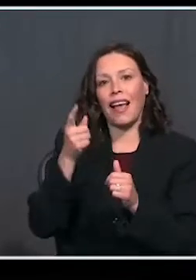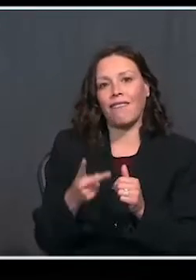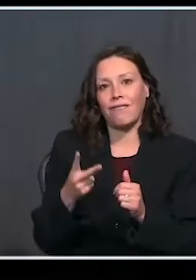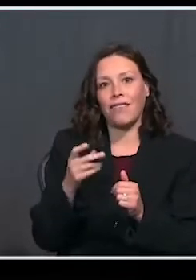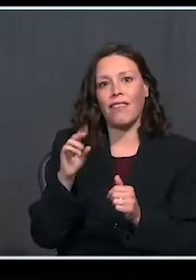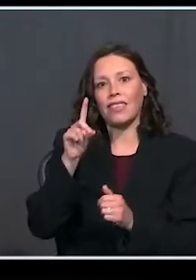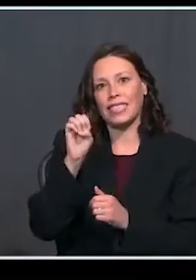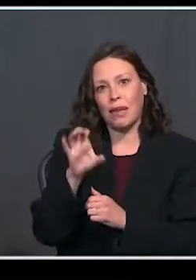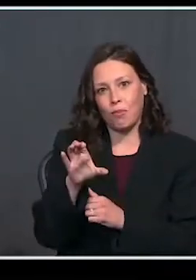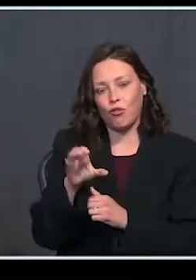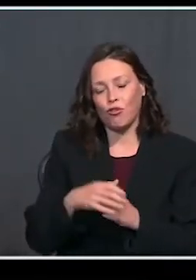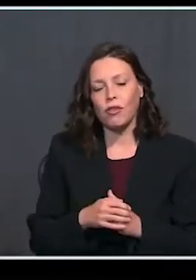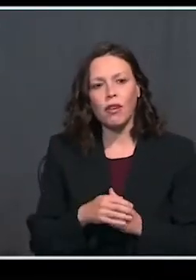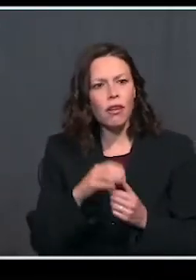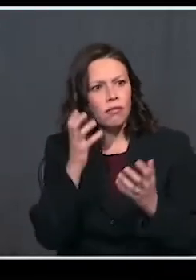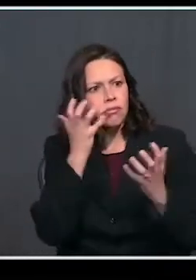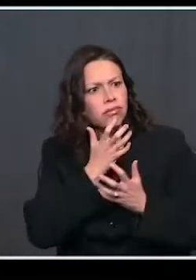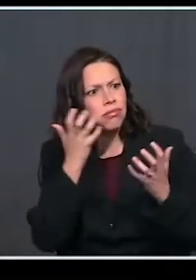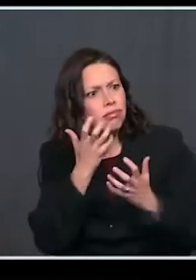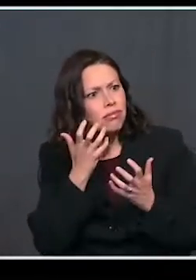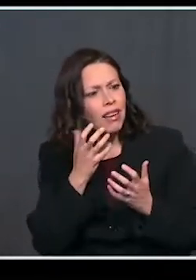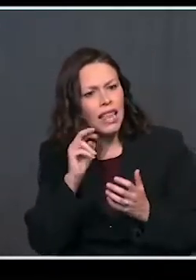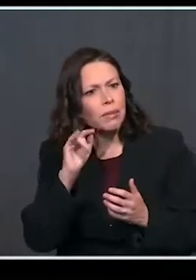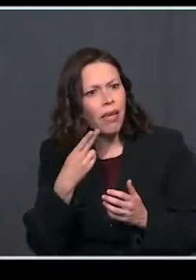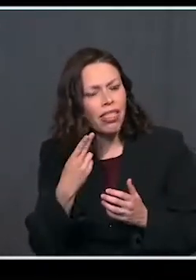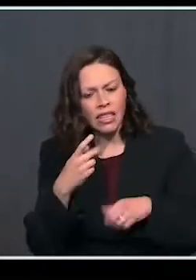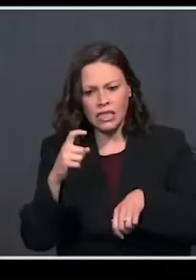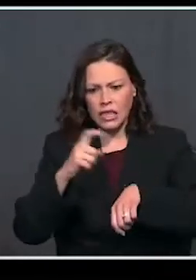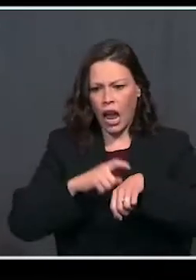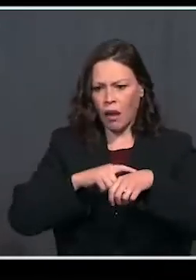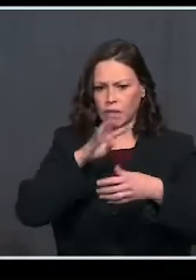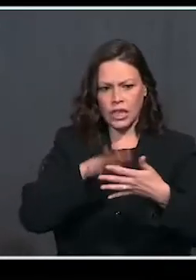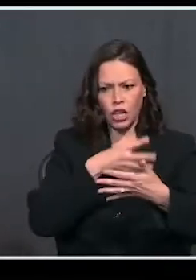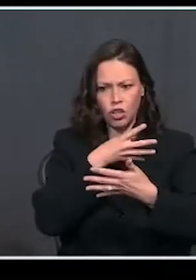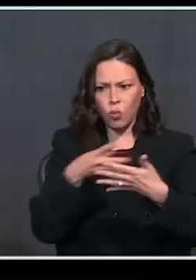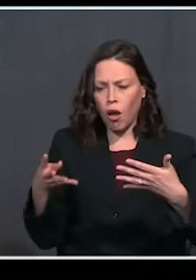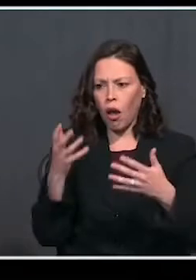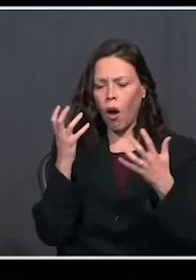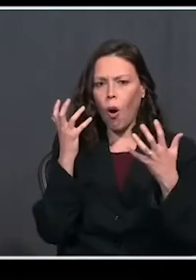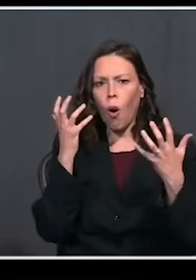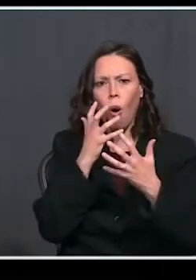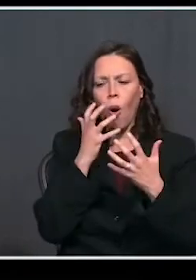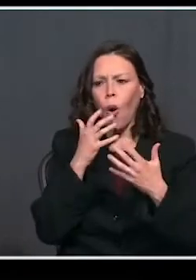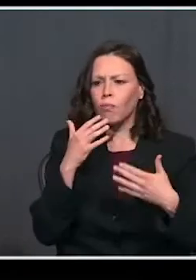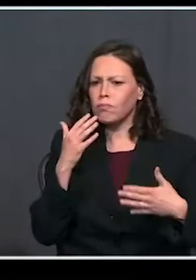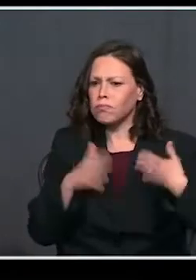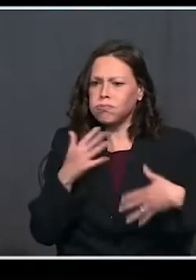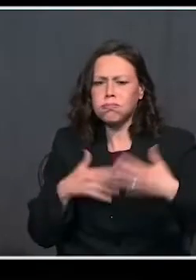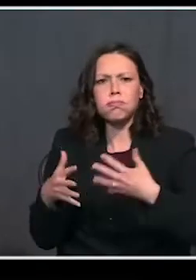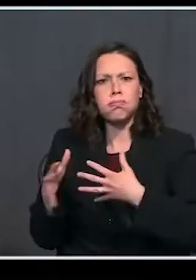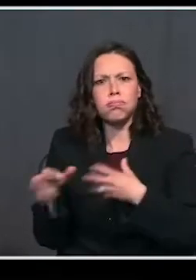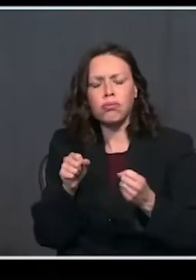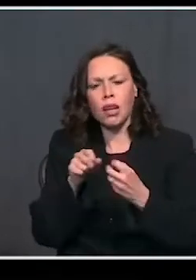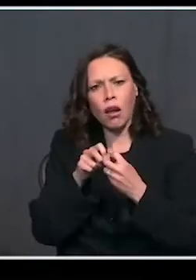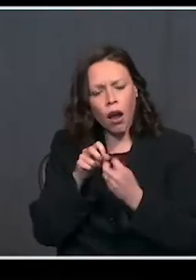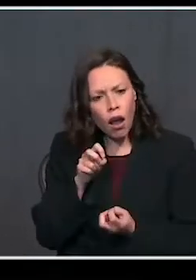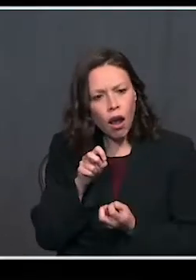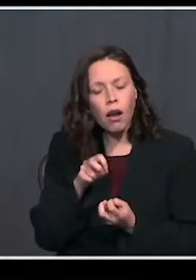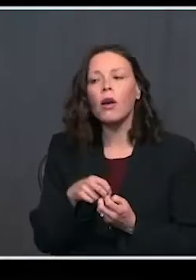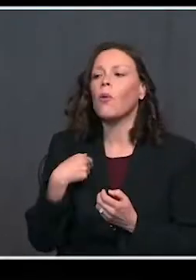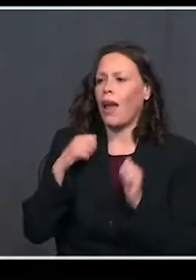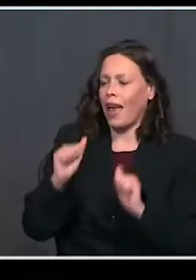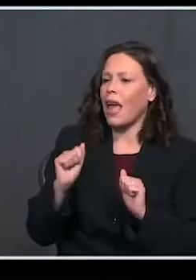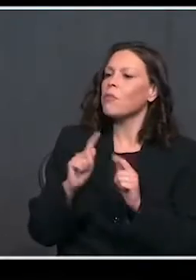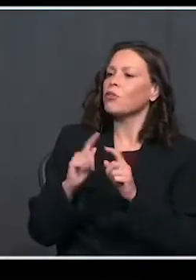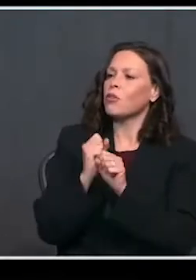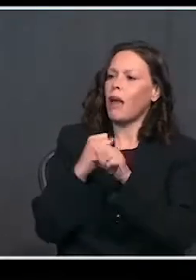of December. That's incredible. Elizabeth, the timeline has just been jaw dropping. We were able to and empowered to